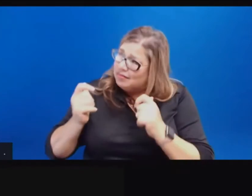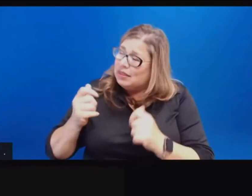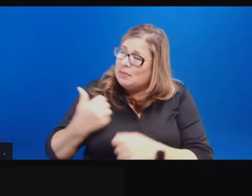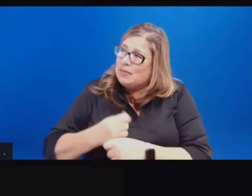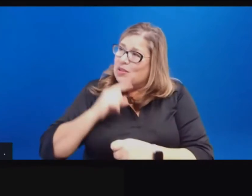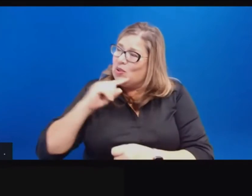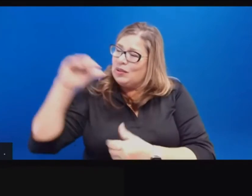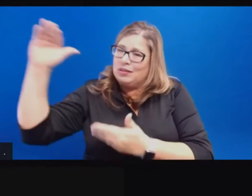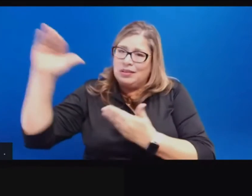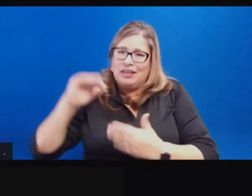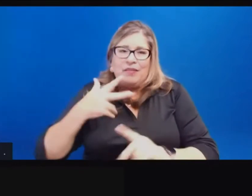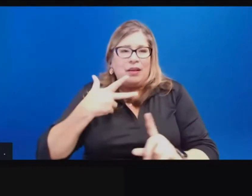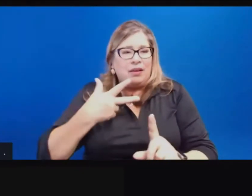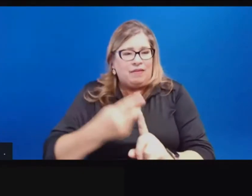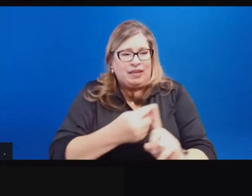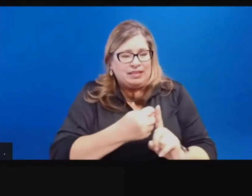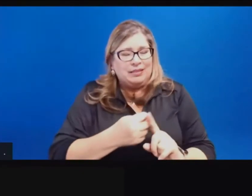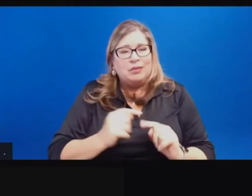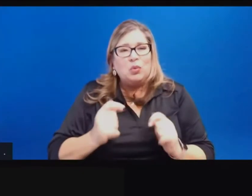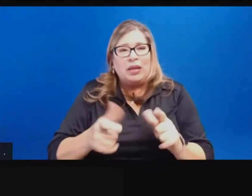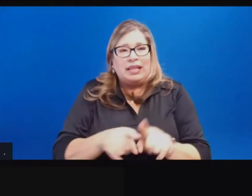vaccines as quickly as possible.